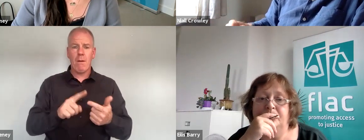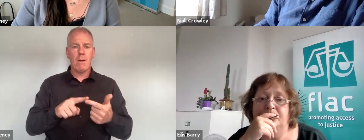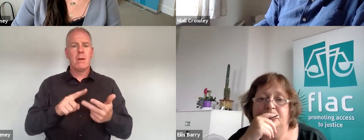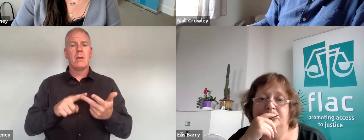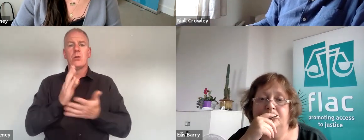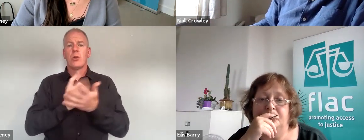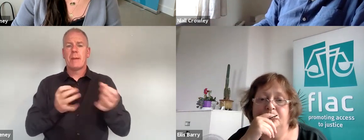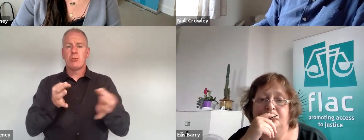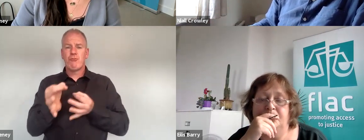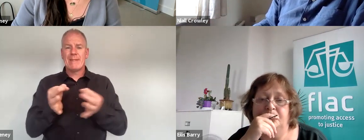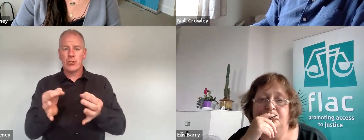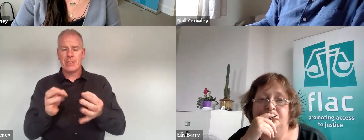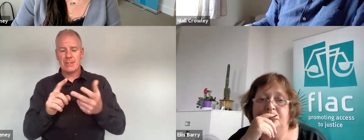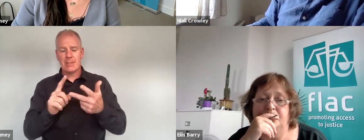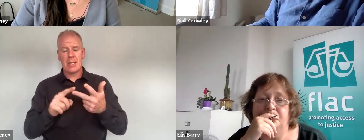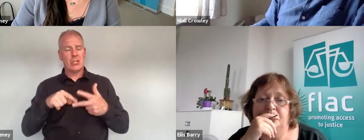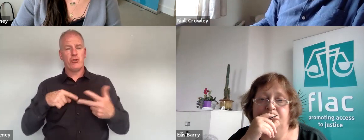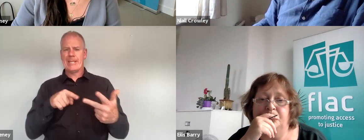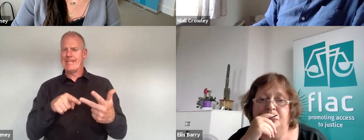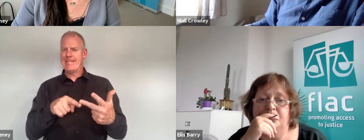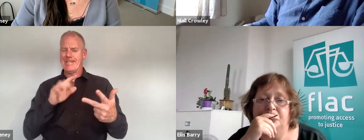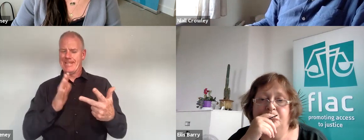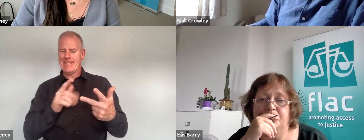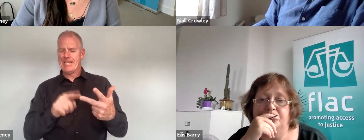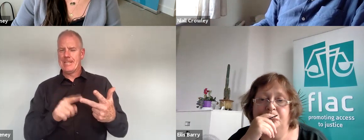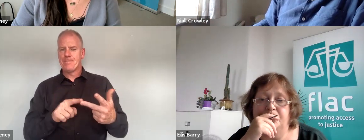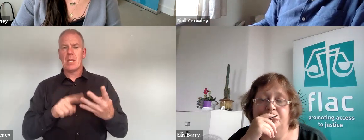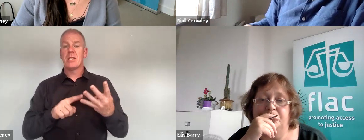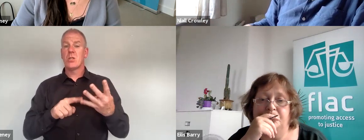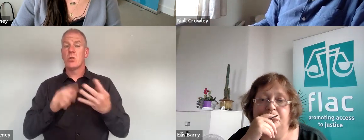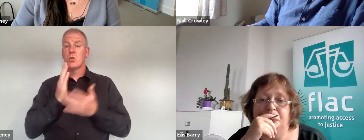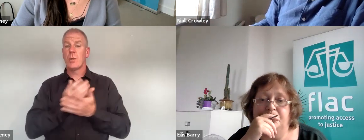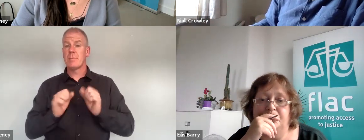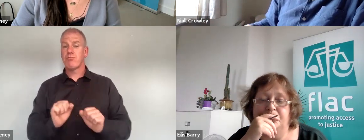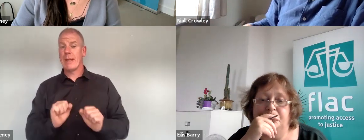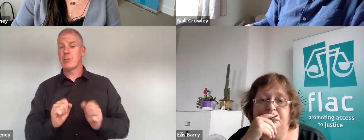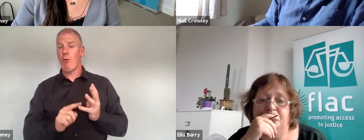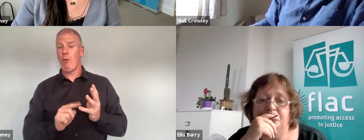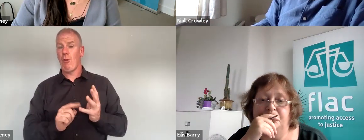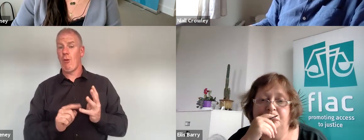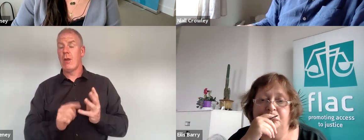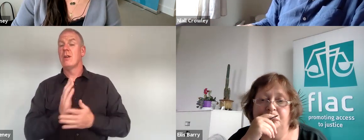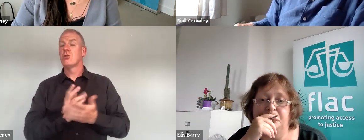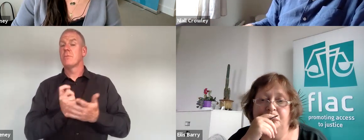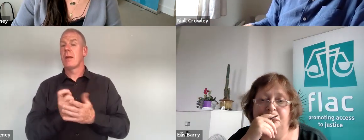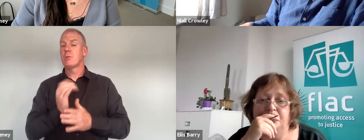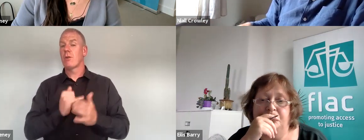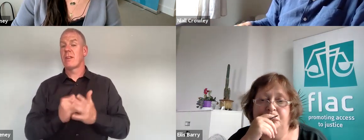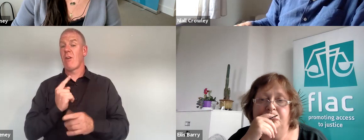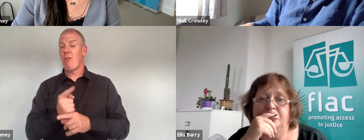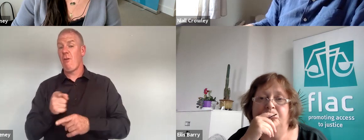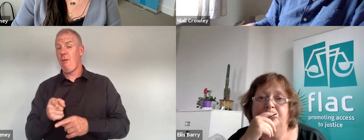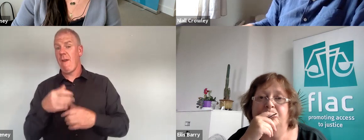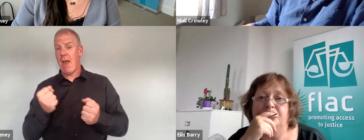and I suppose I'd challenge that one and then sometimes pressure at the time there were bodies that had taken